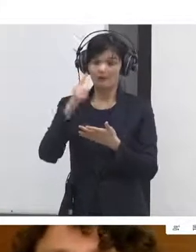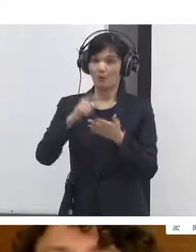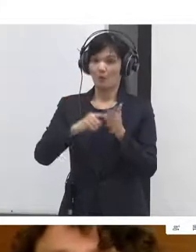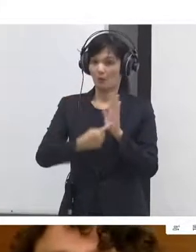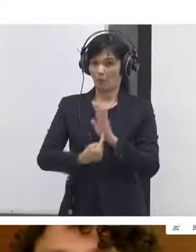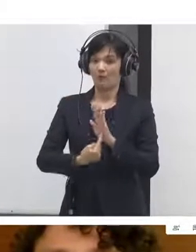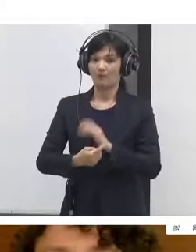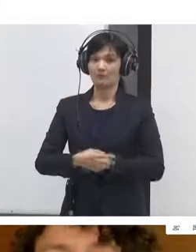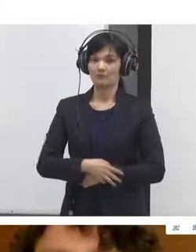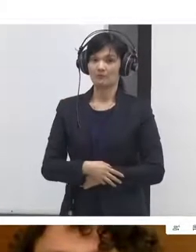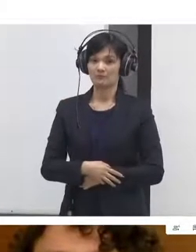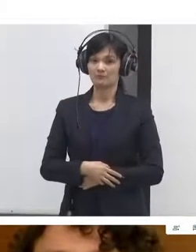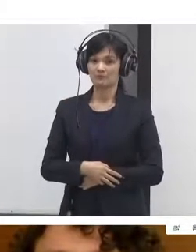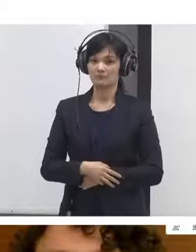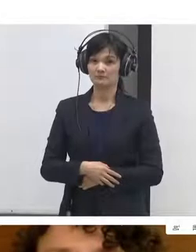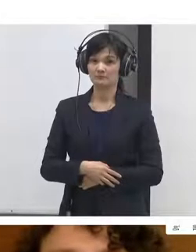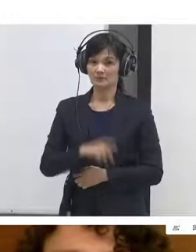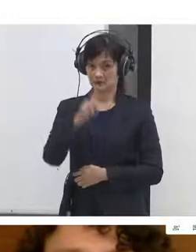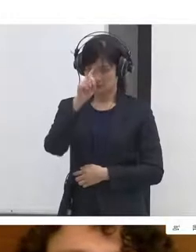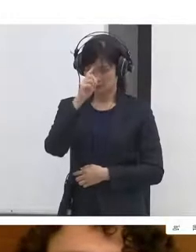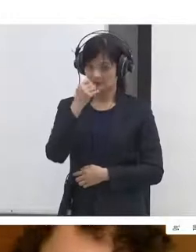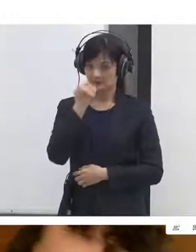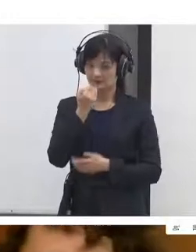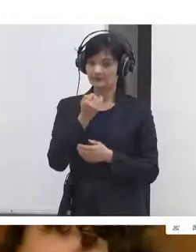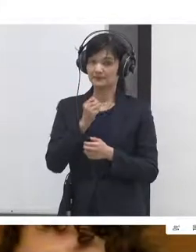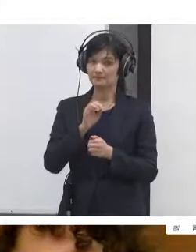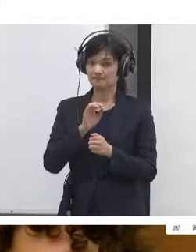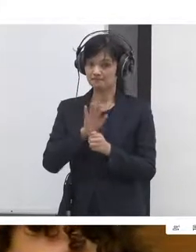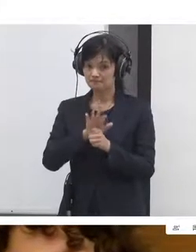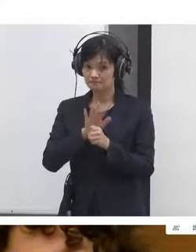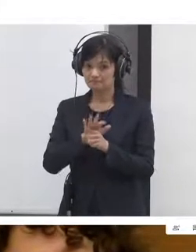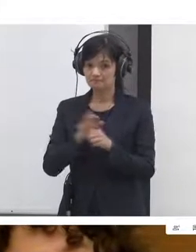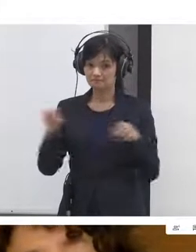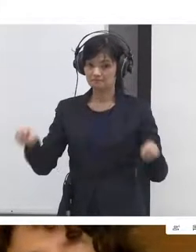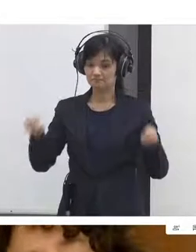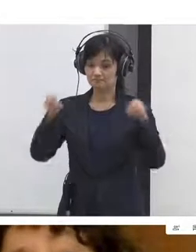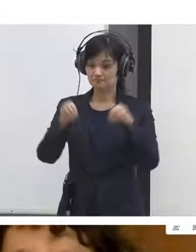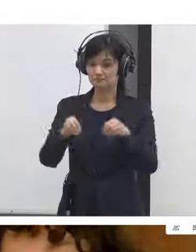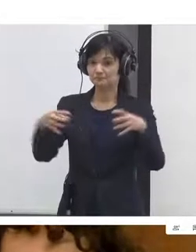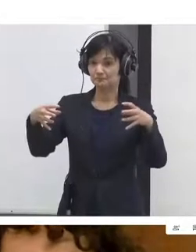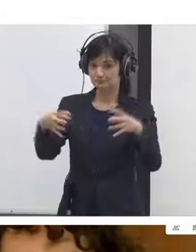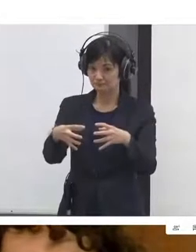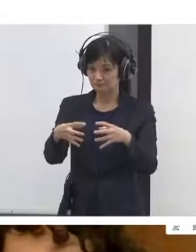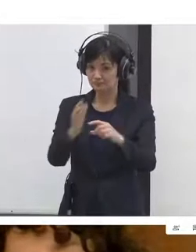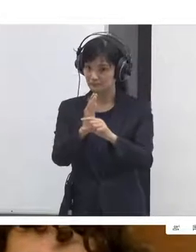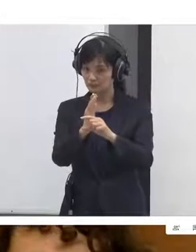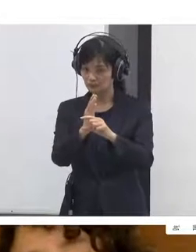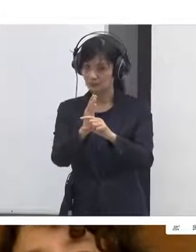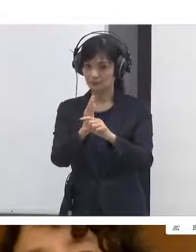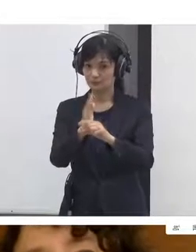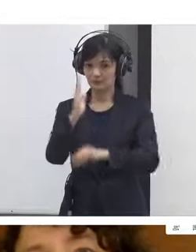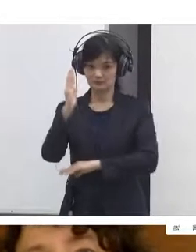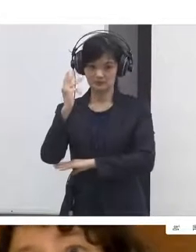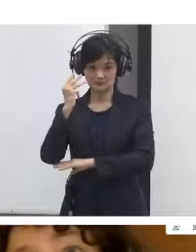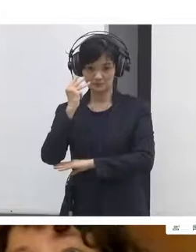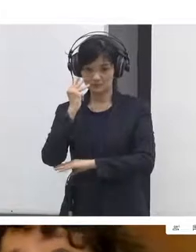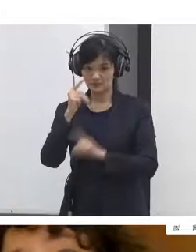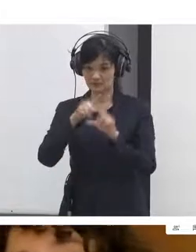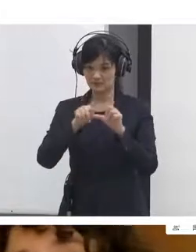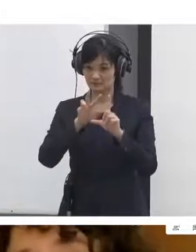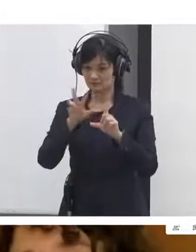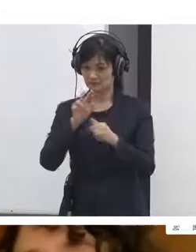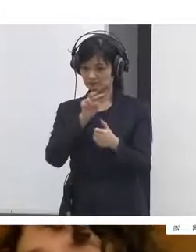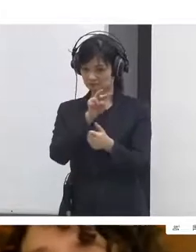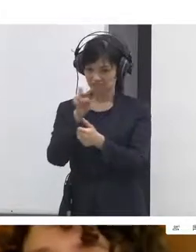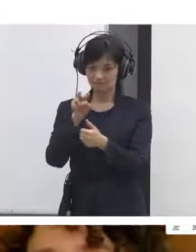political role in a politics that's not about battle argumentation and I think that's very exciting for people so basically